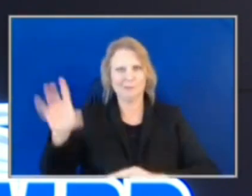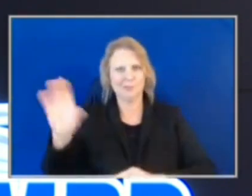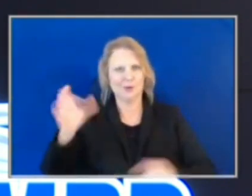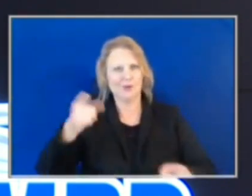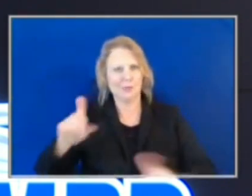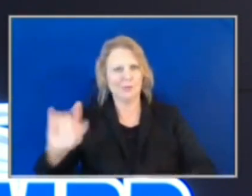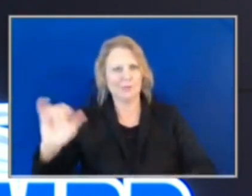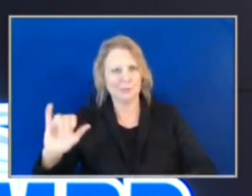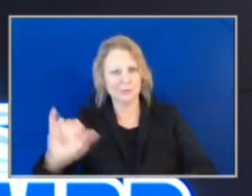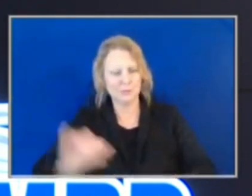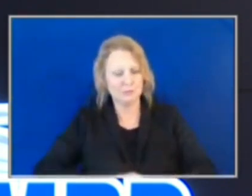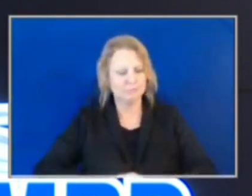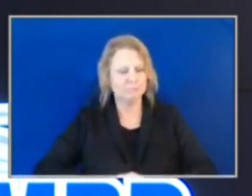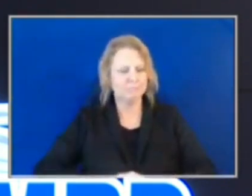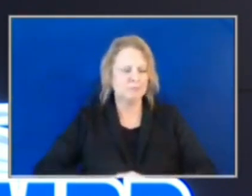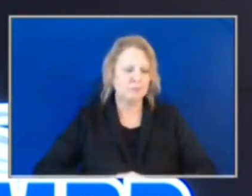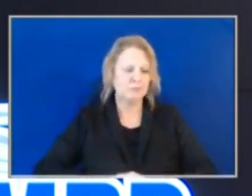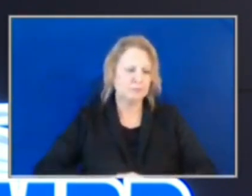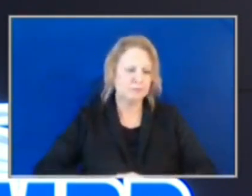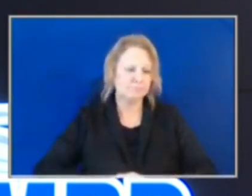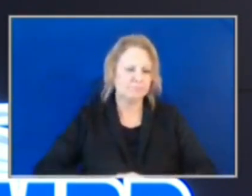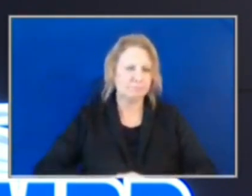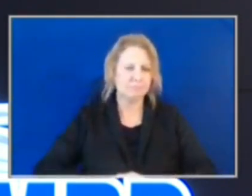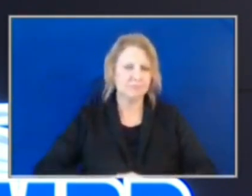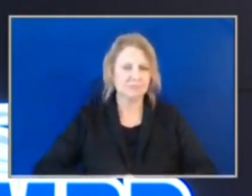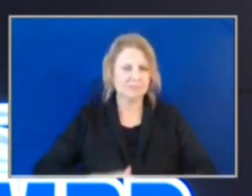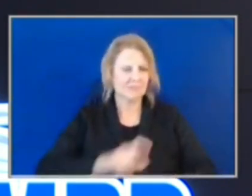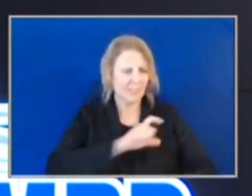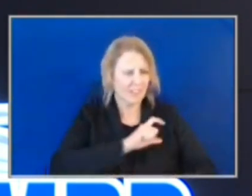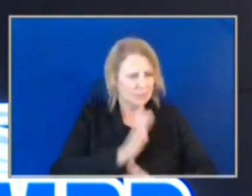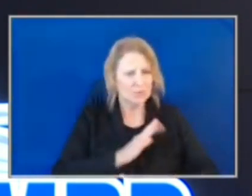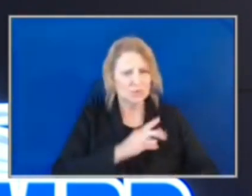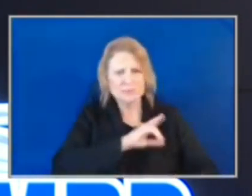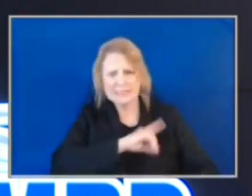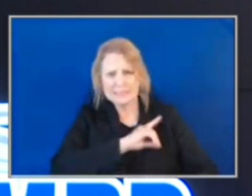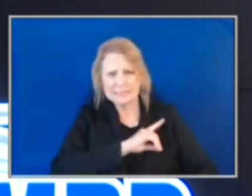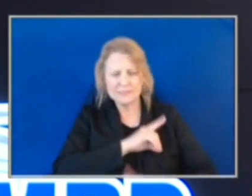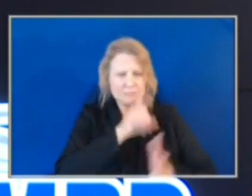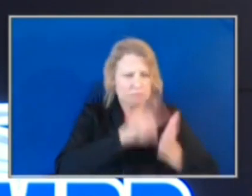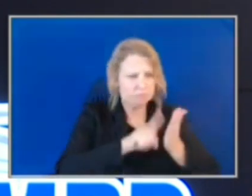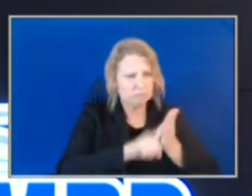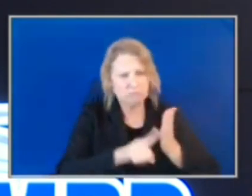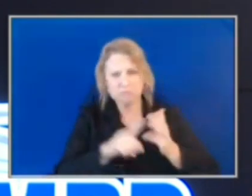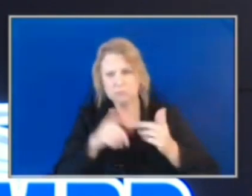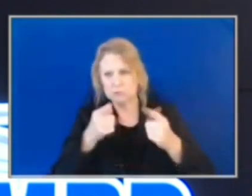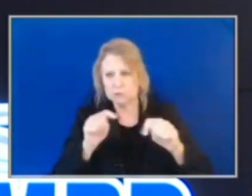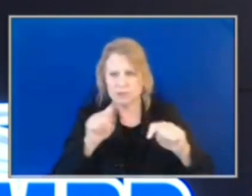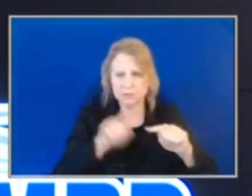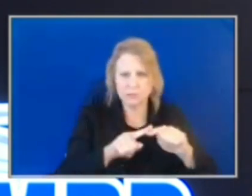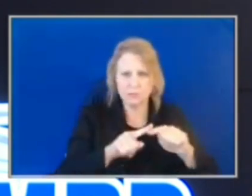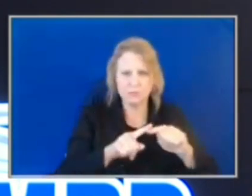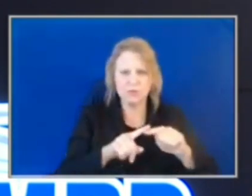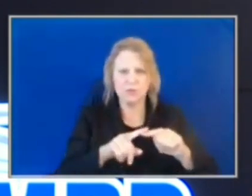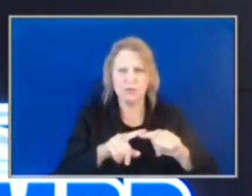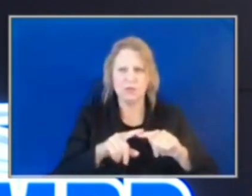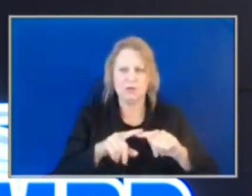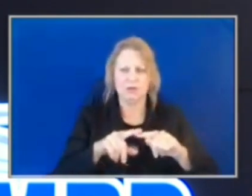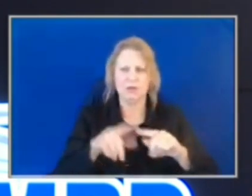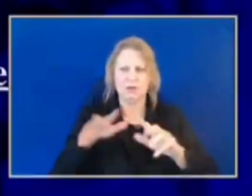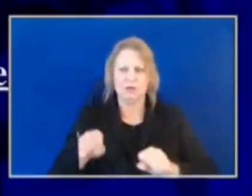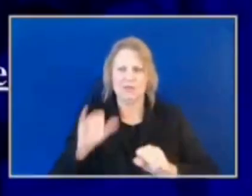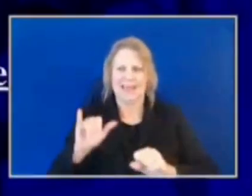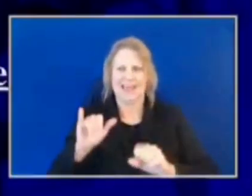Our officers and detectives and analysts have been working hard to help control and enforce the street takeover activity. In the course of our targeted